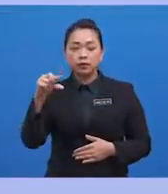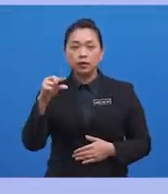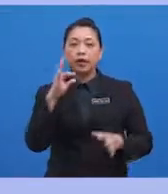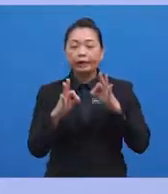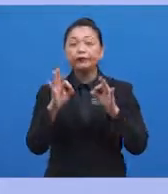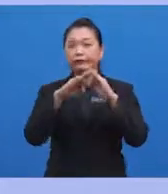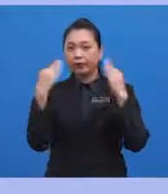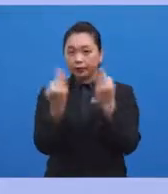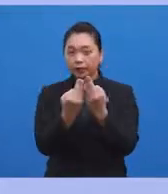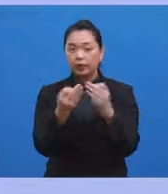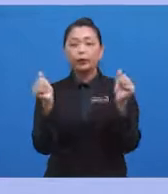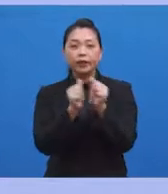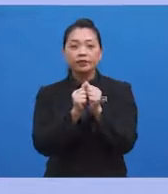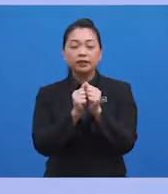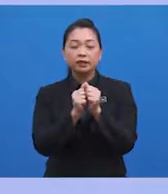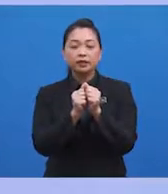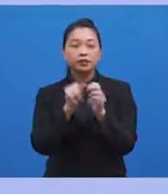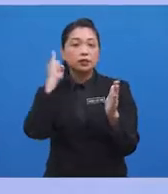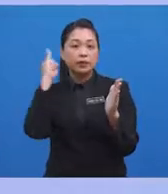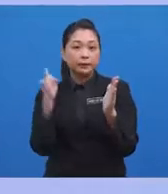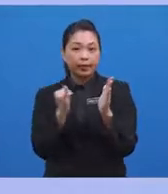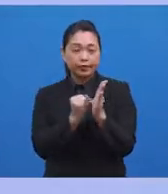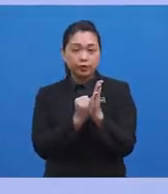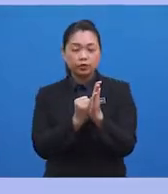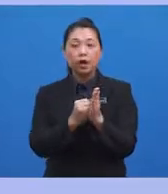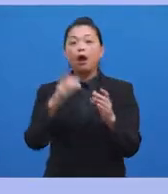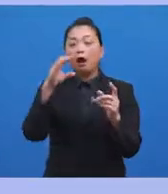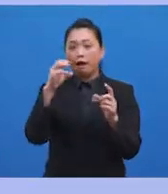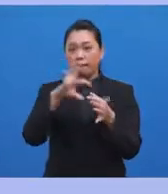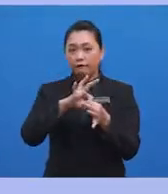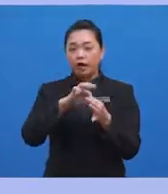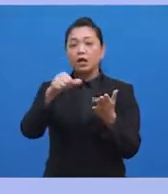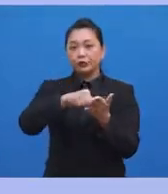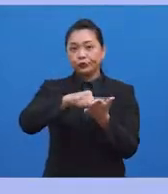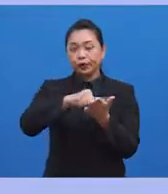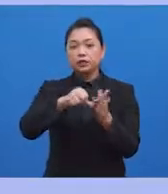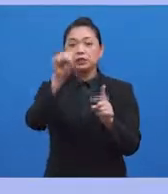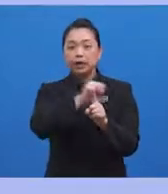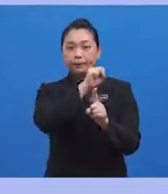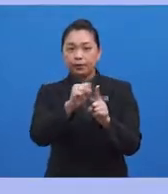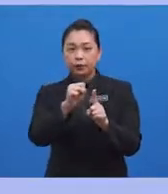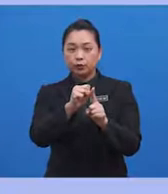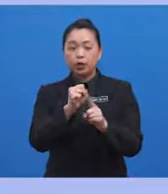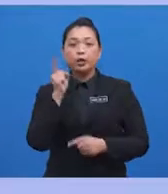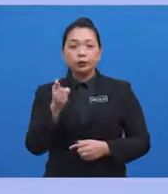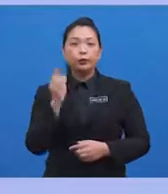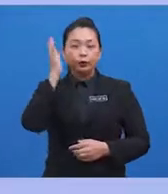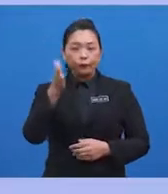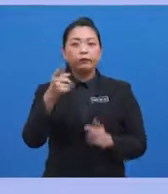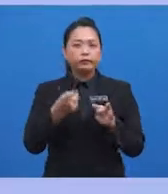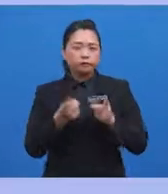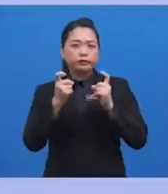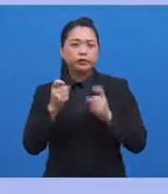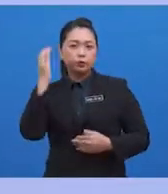with the images accompanying the topic of drug abuse in the mass media, you would immediately